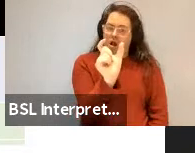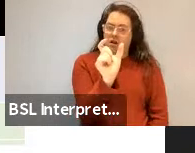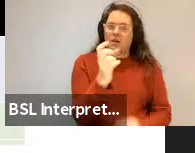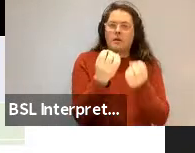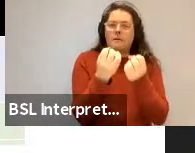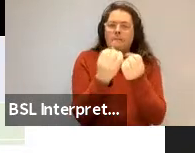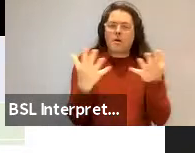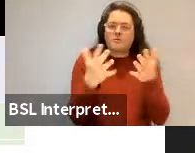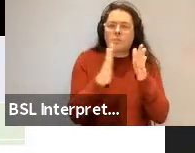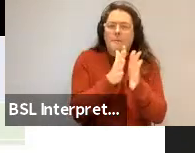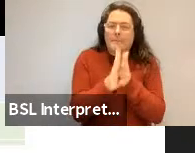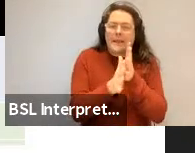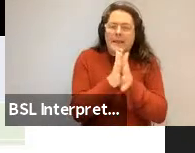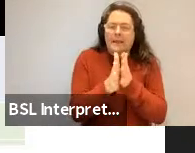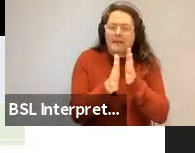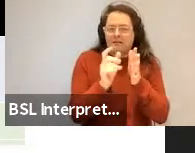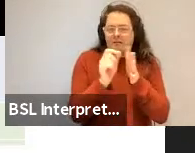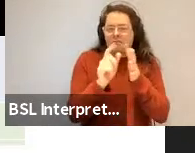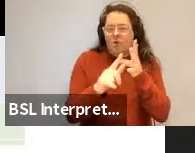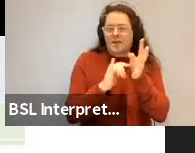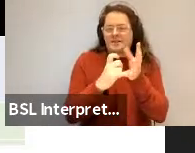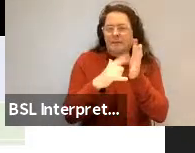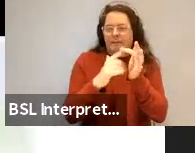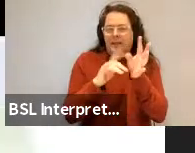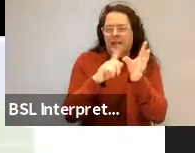the situation becomes less mysterious.